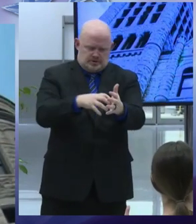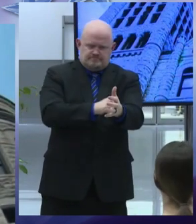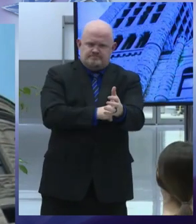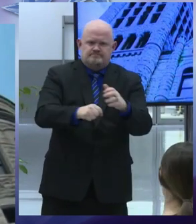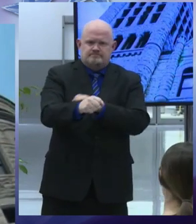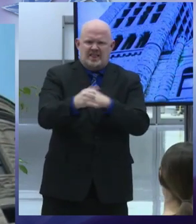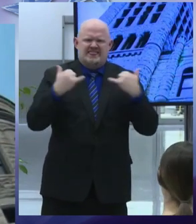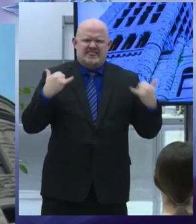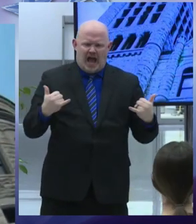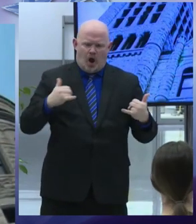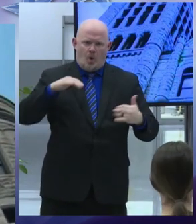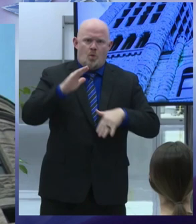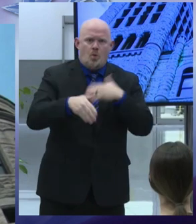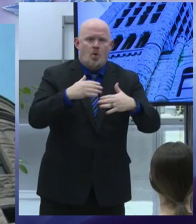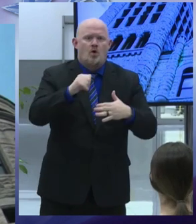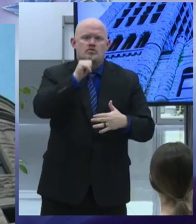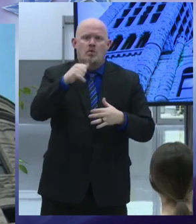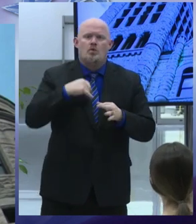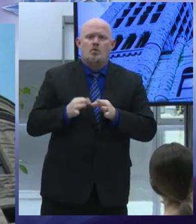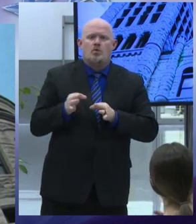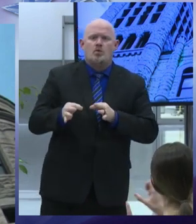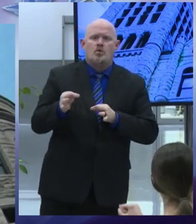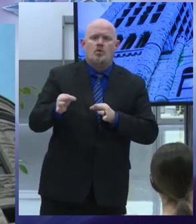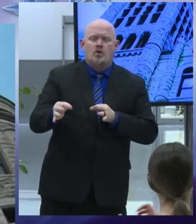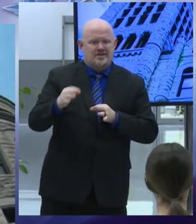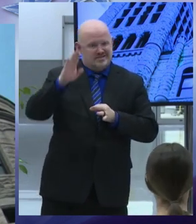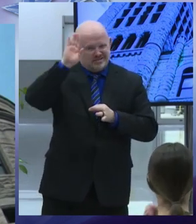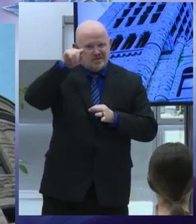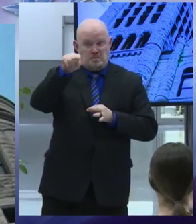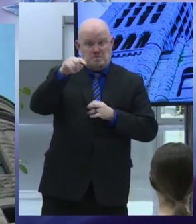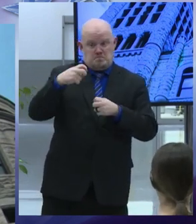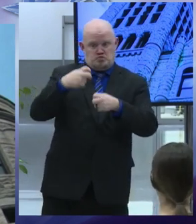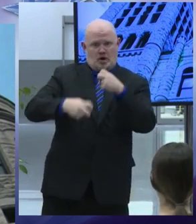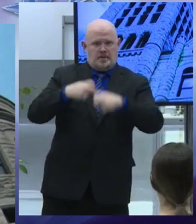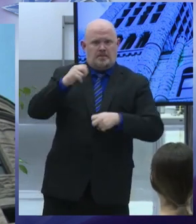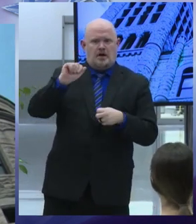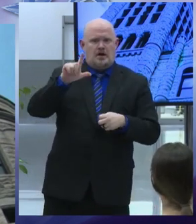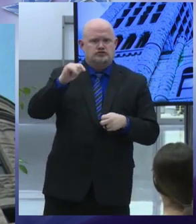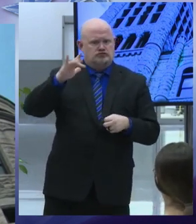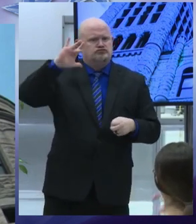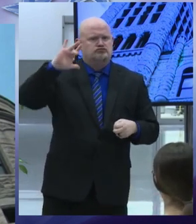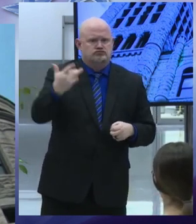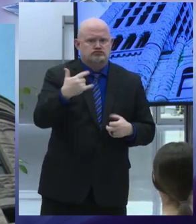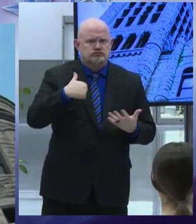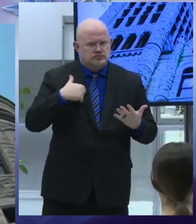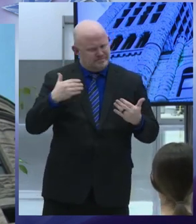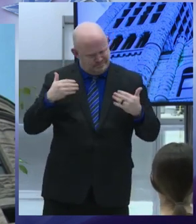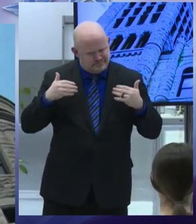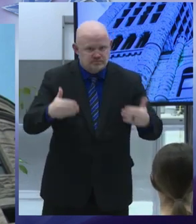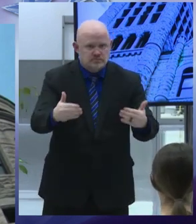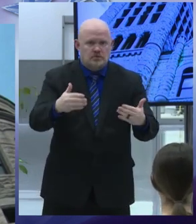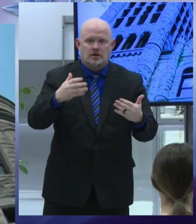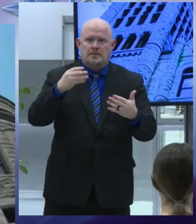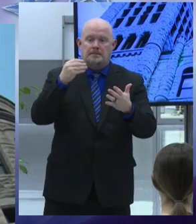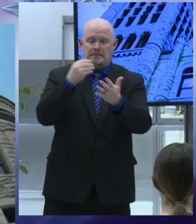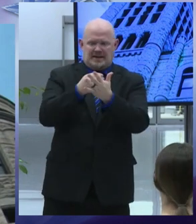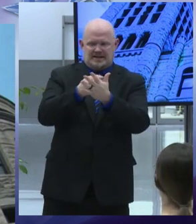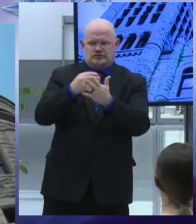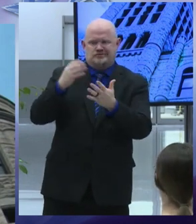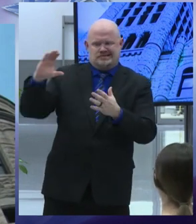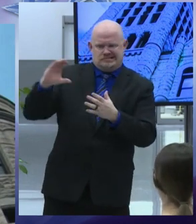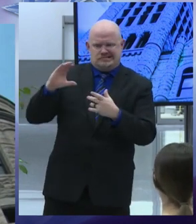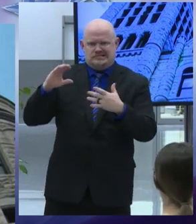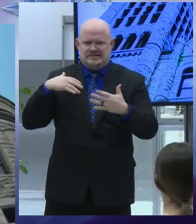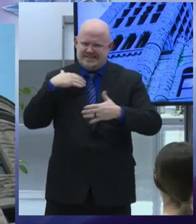because the syracuse city government like other cities in new york still faces severe long-term fiscal challenges the gap between our annual